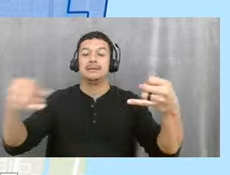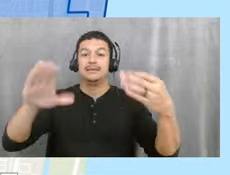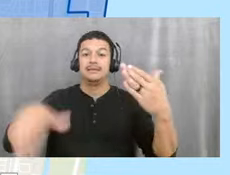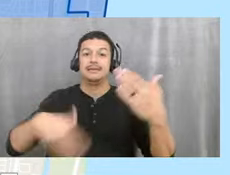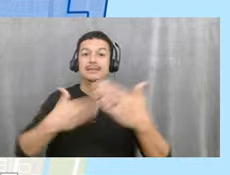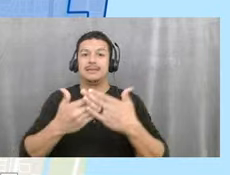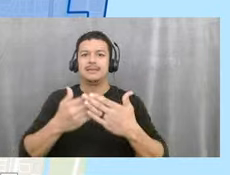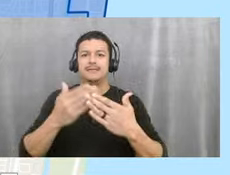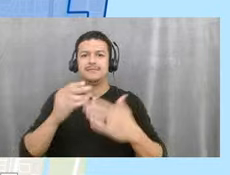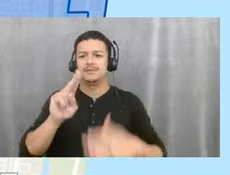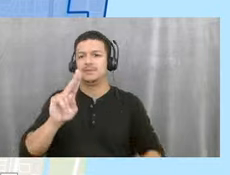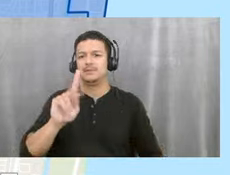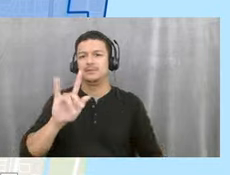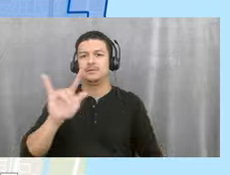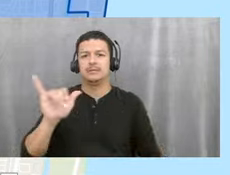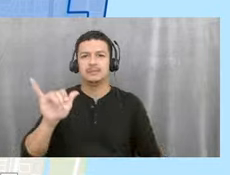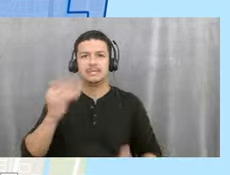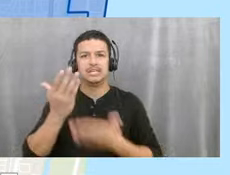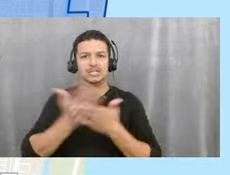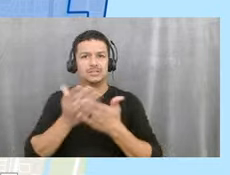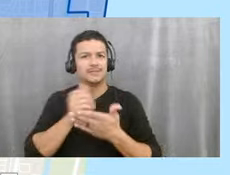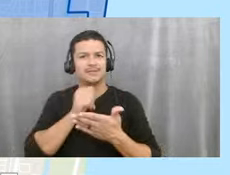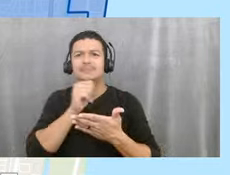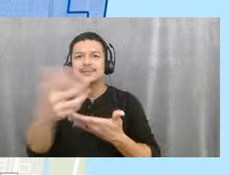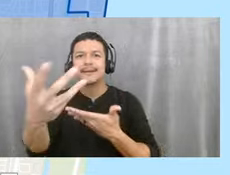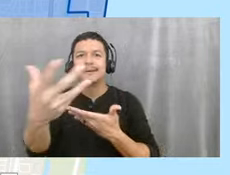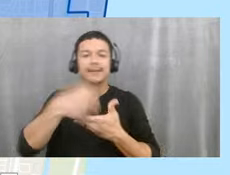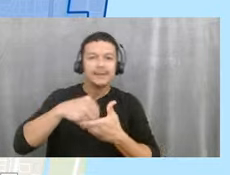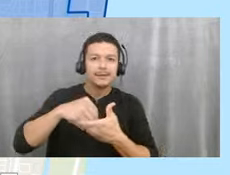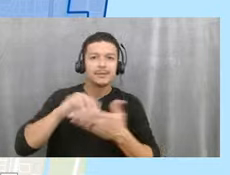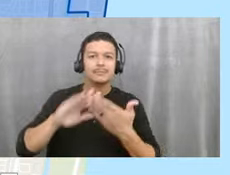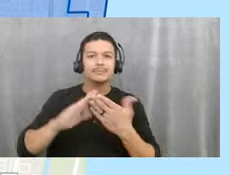but are not incorporated into the city of Boynton Beach.